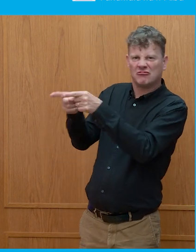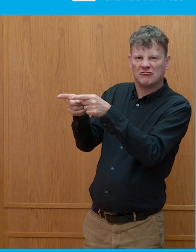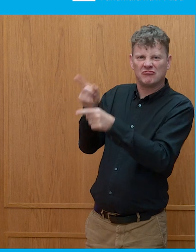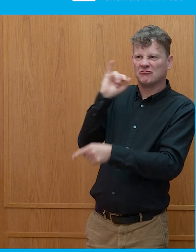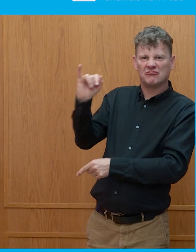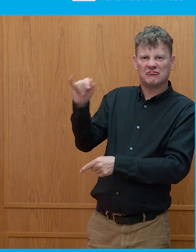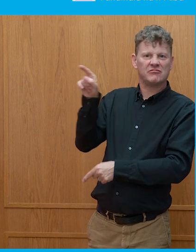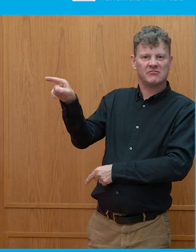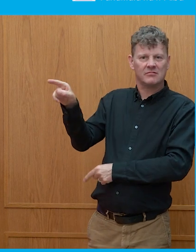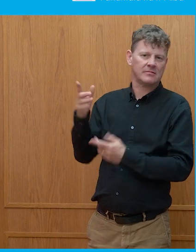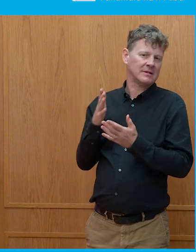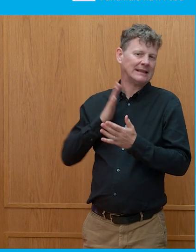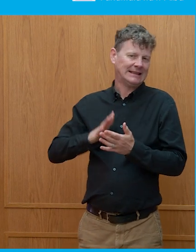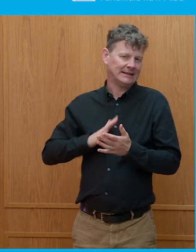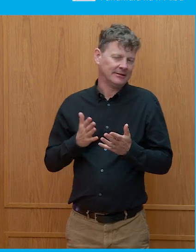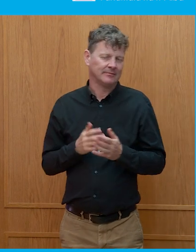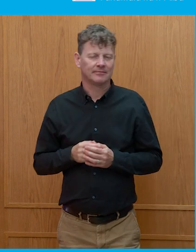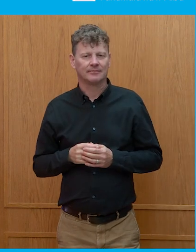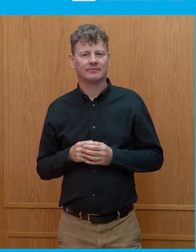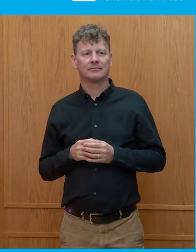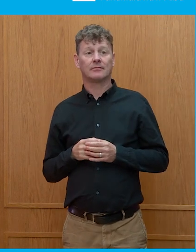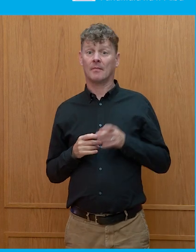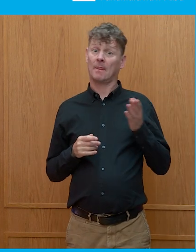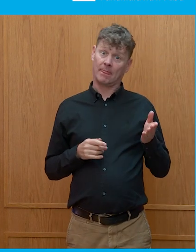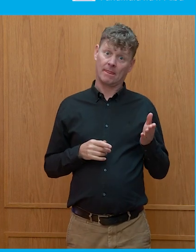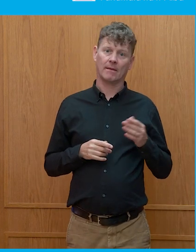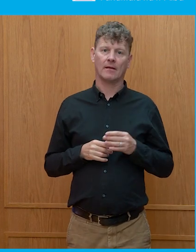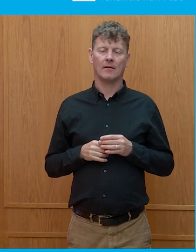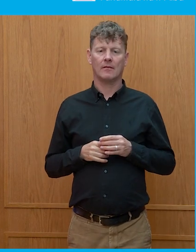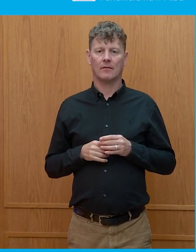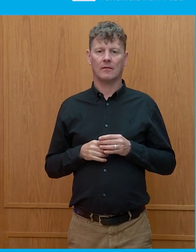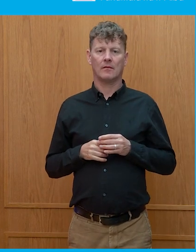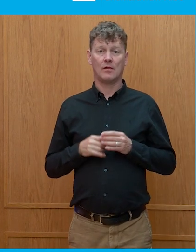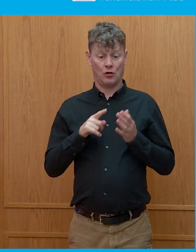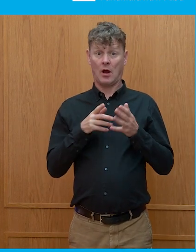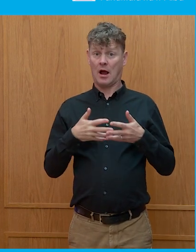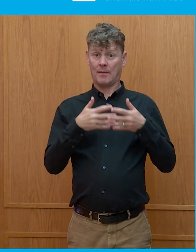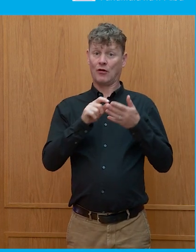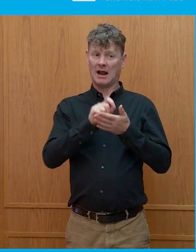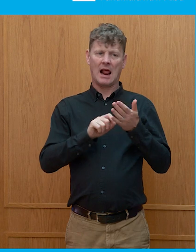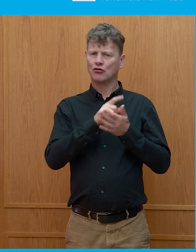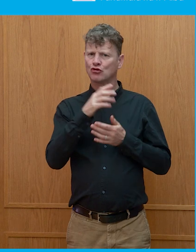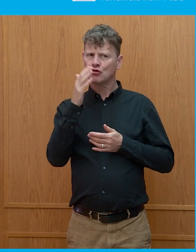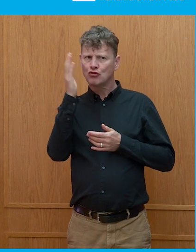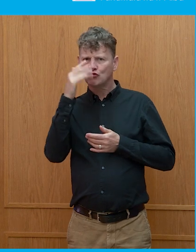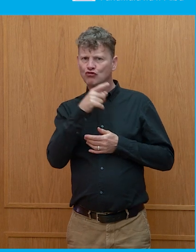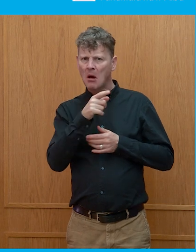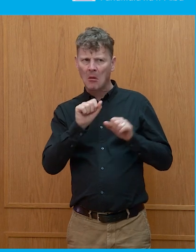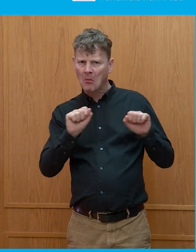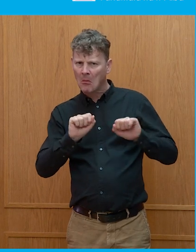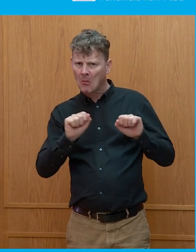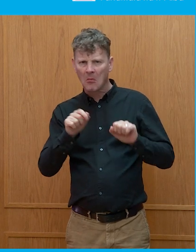And for China, relative to the US election, Trump has not made China the boogeyman.